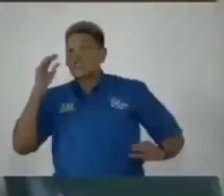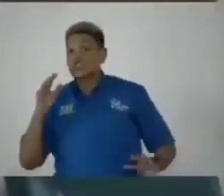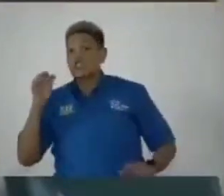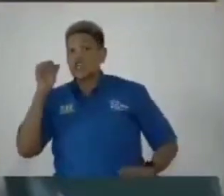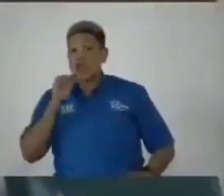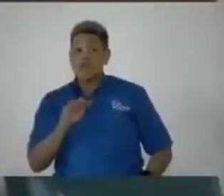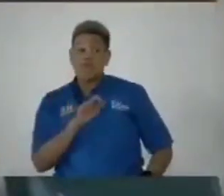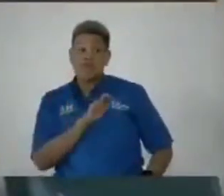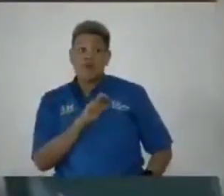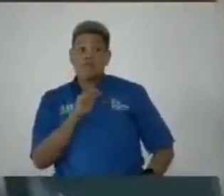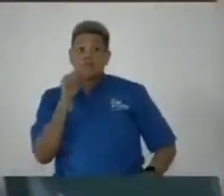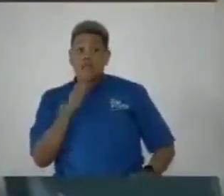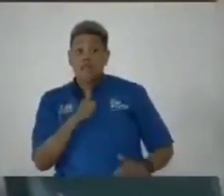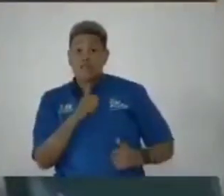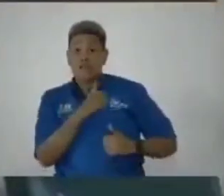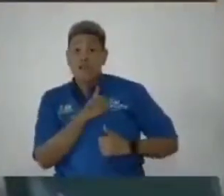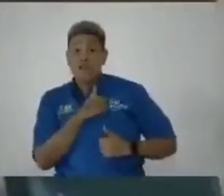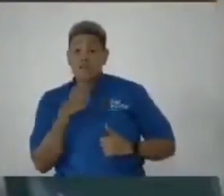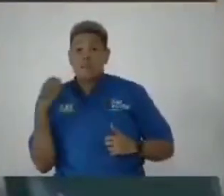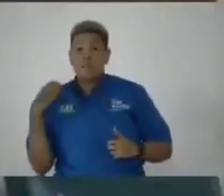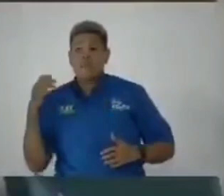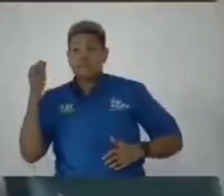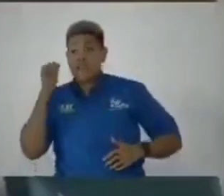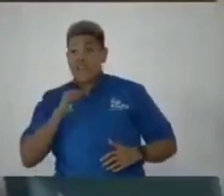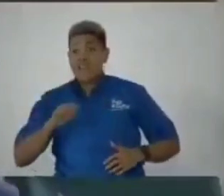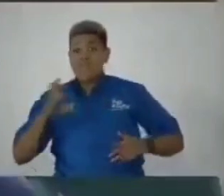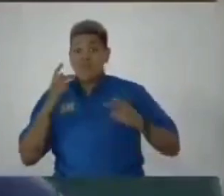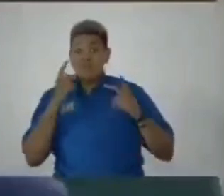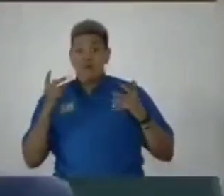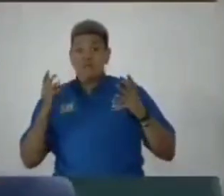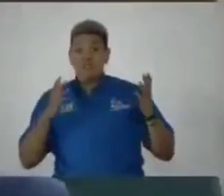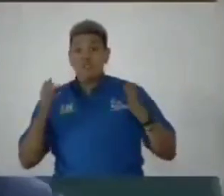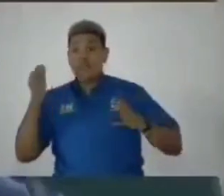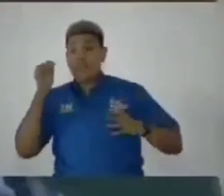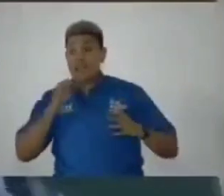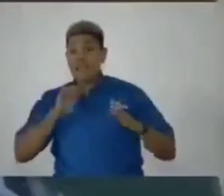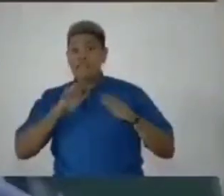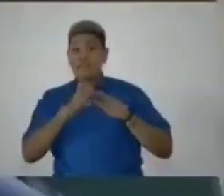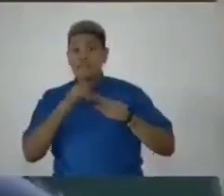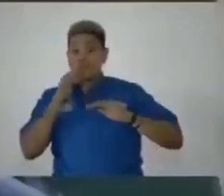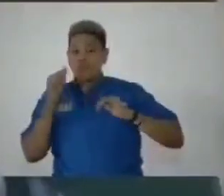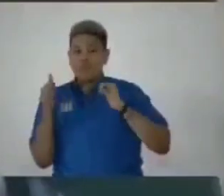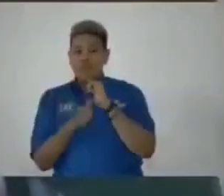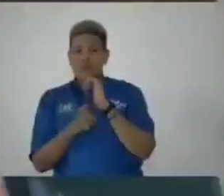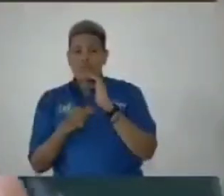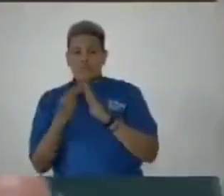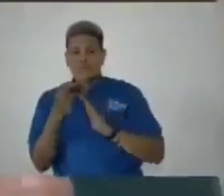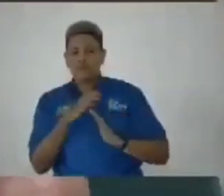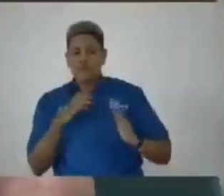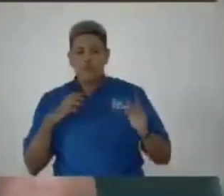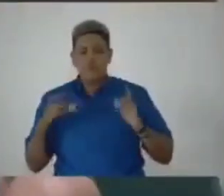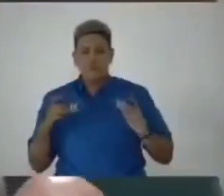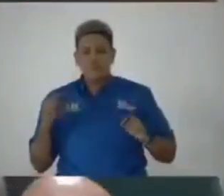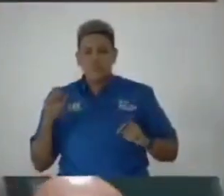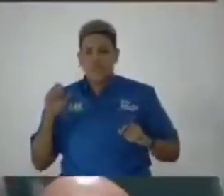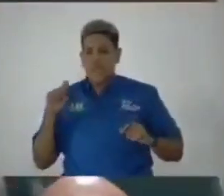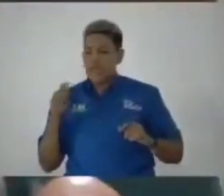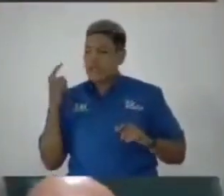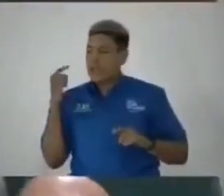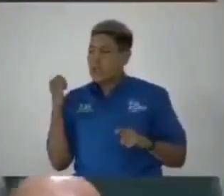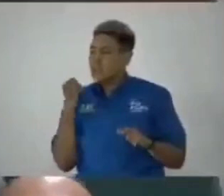public servant every jamaican who falls under the integrity commission act last year madam speaker